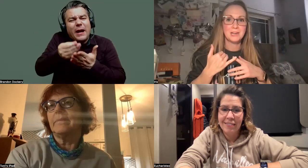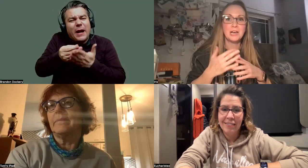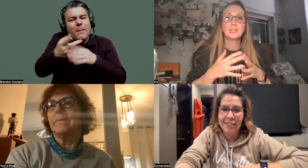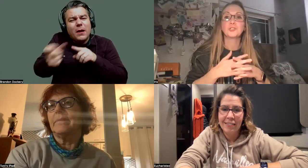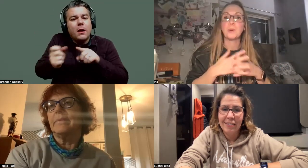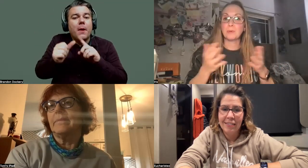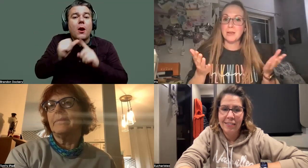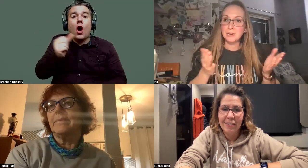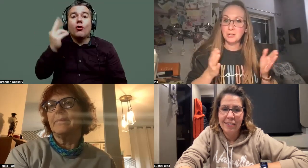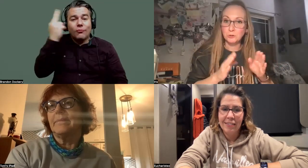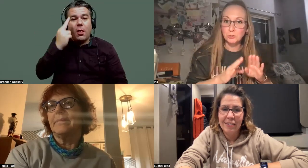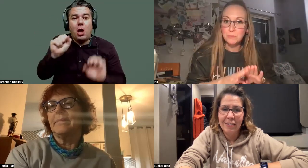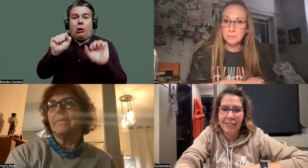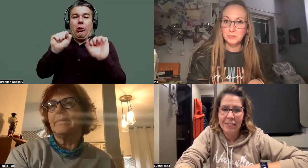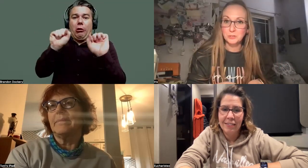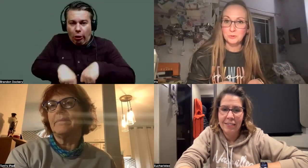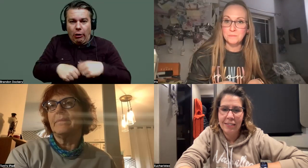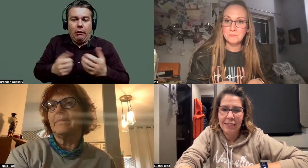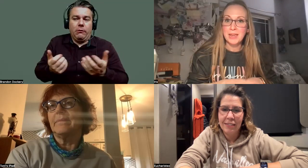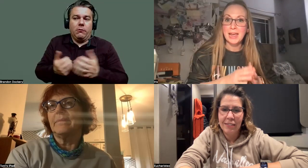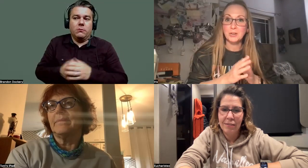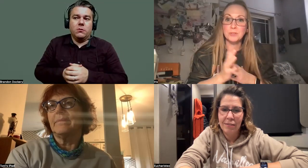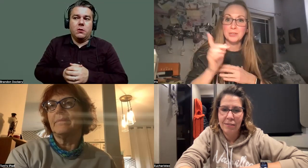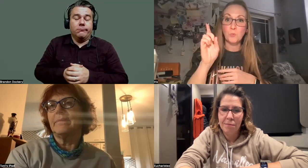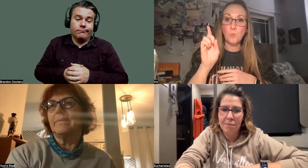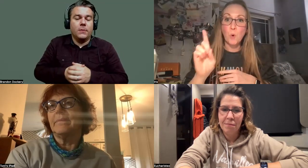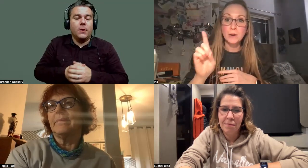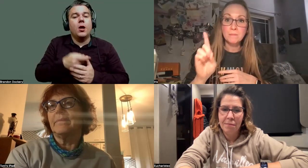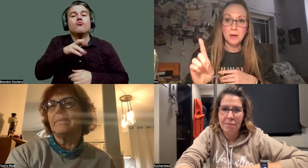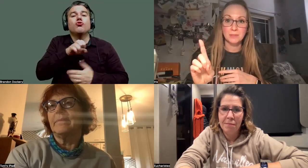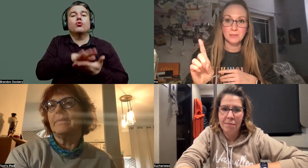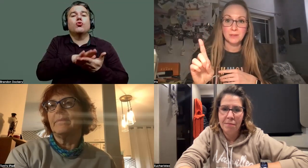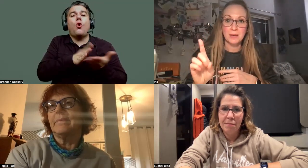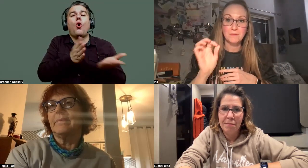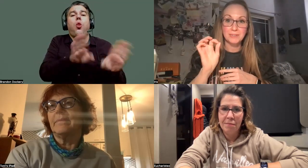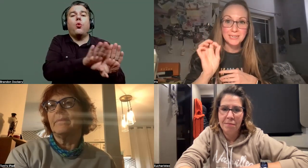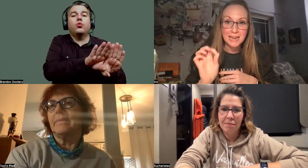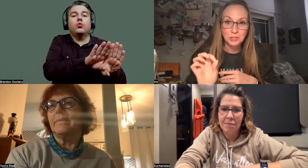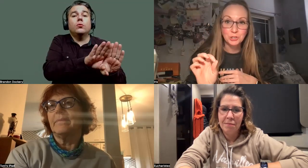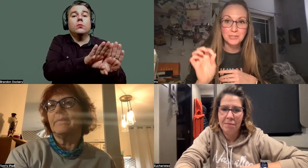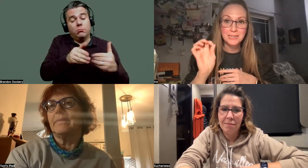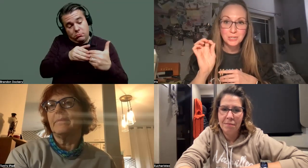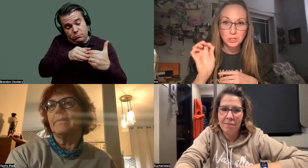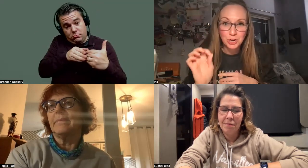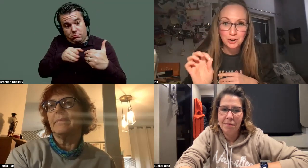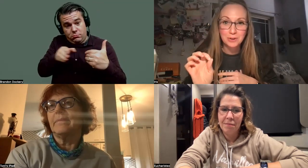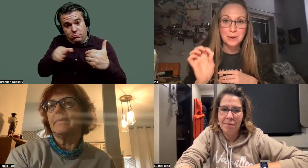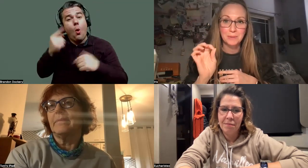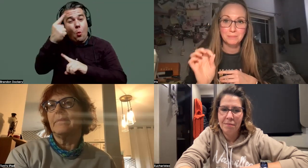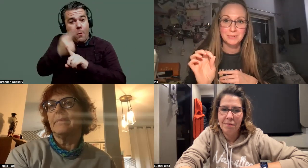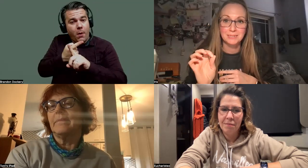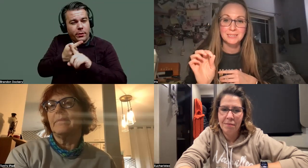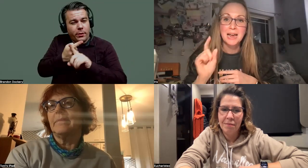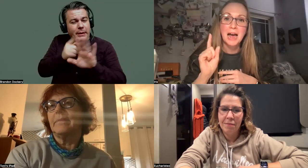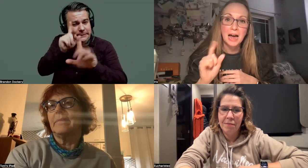had. So I went ahead and closed my preschool. And within one month of intentionally sharing